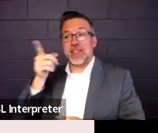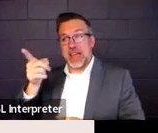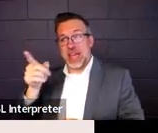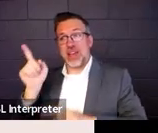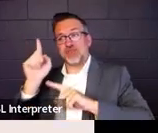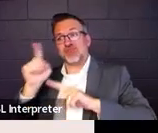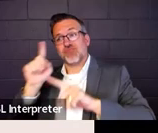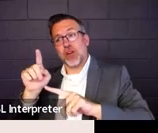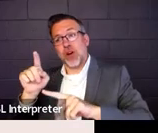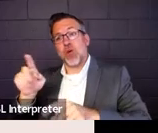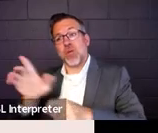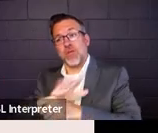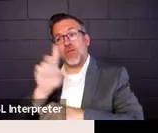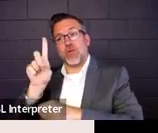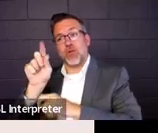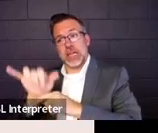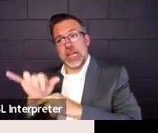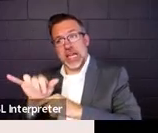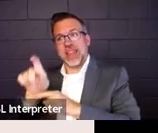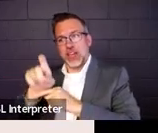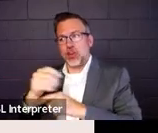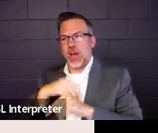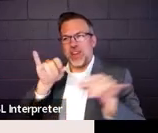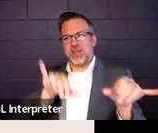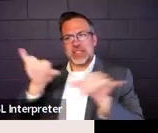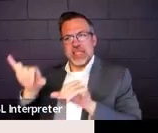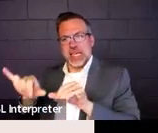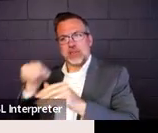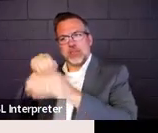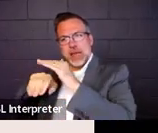to have access to that curriculum.